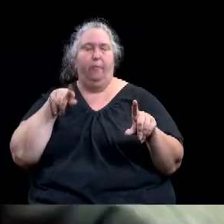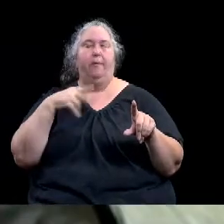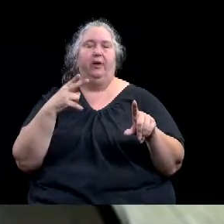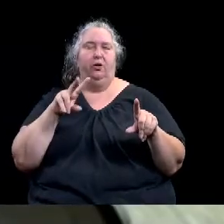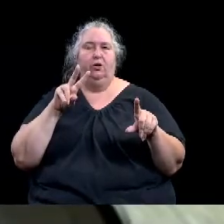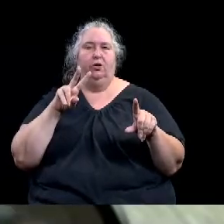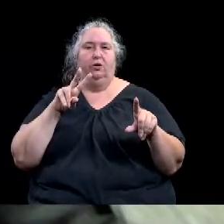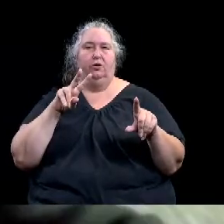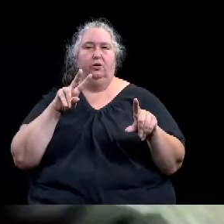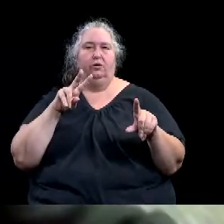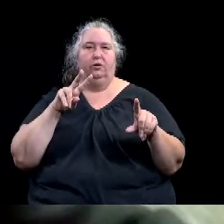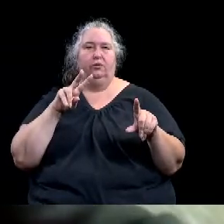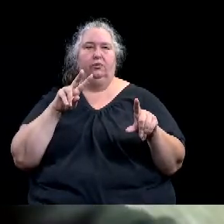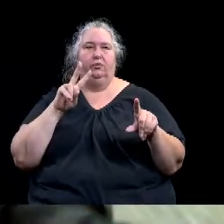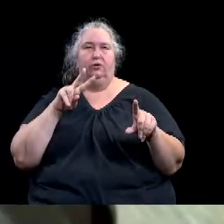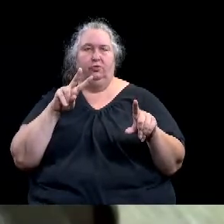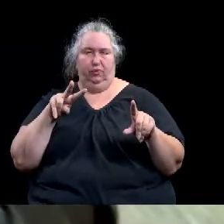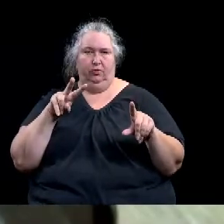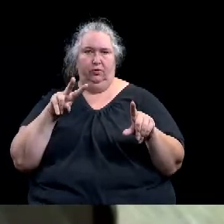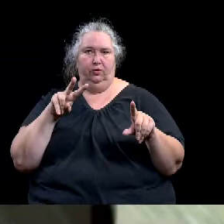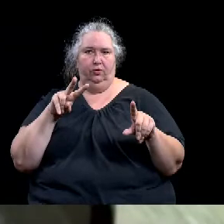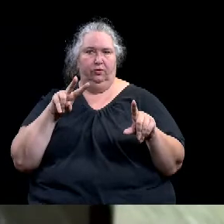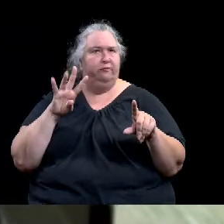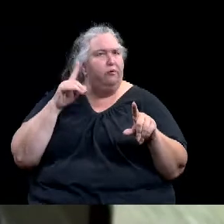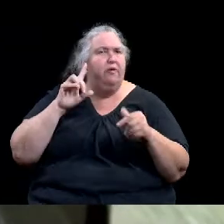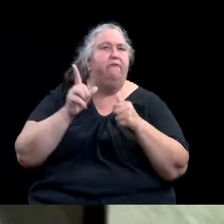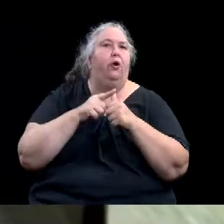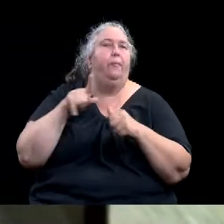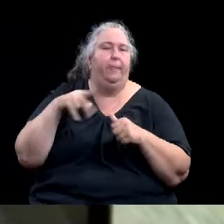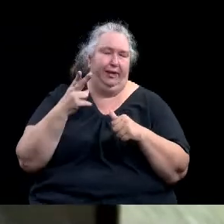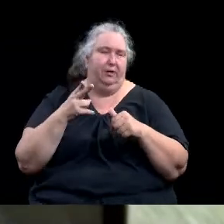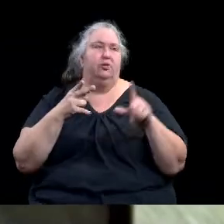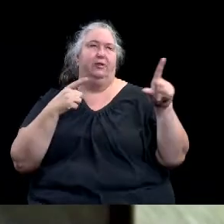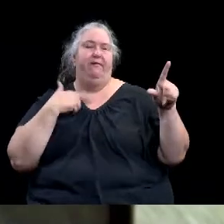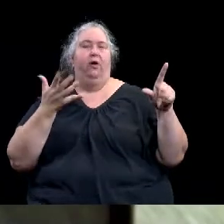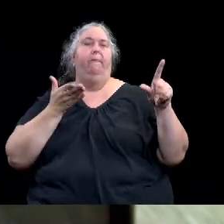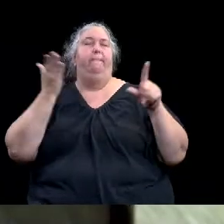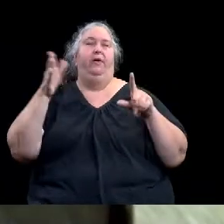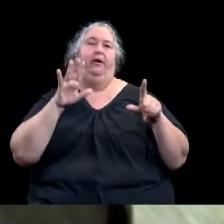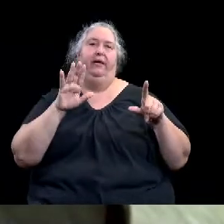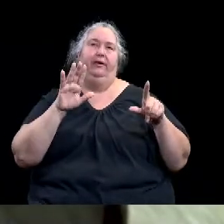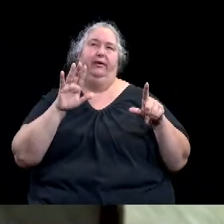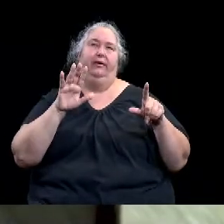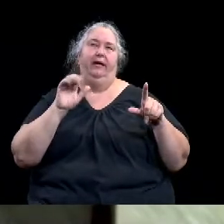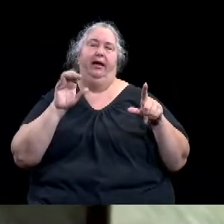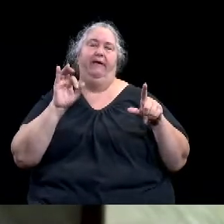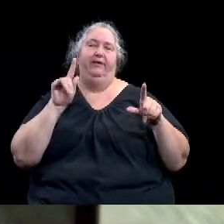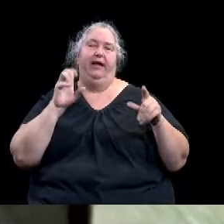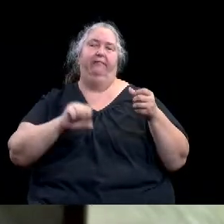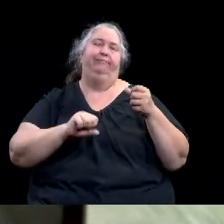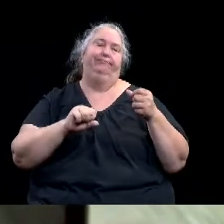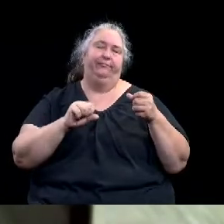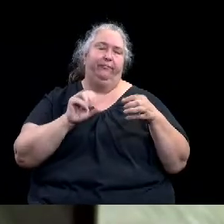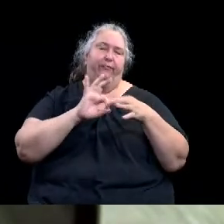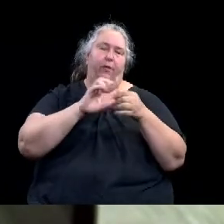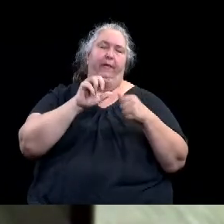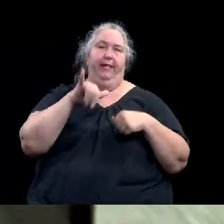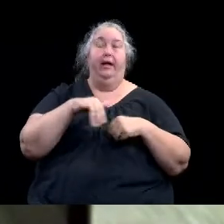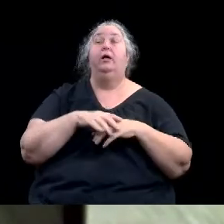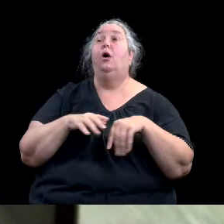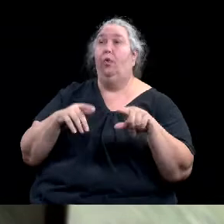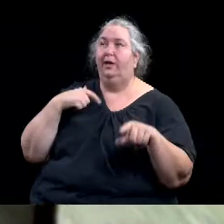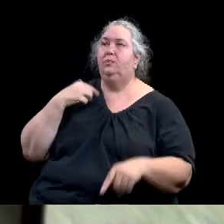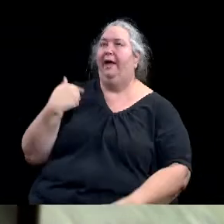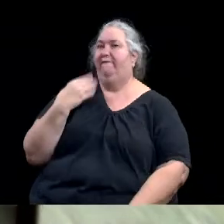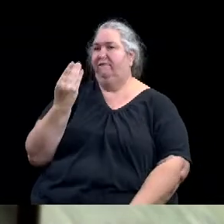The, we have 14 resolutions on the agenda today, as well as five ordinances on the agenda today. And each of those five